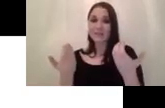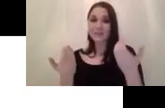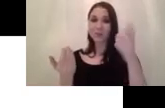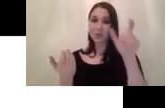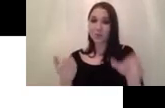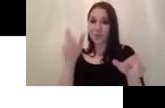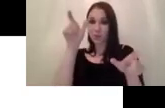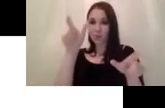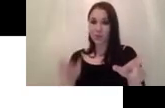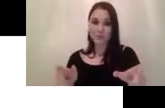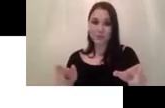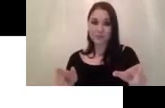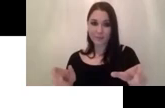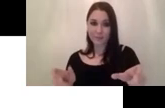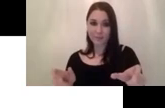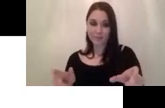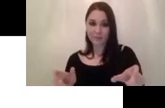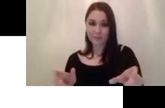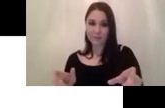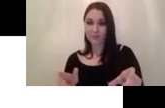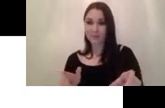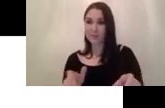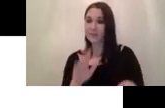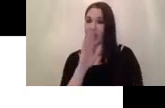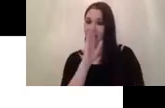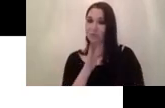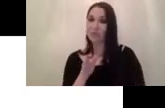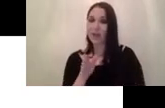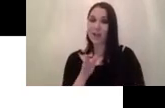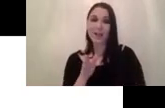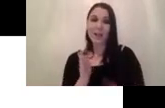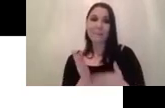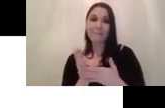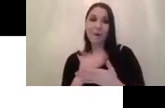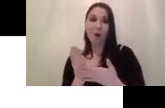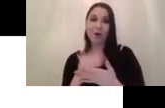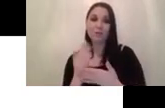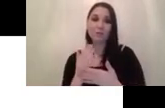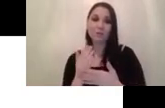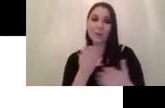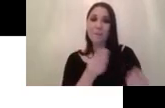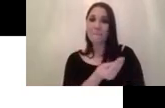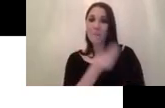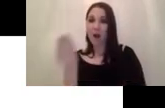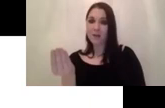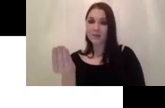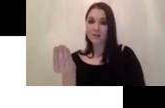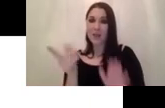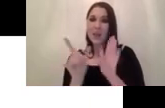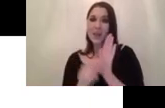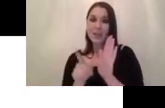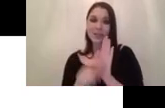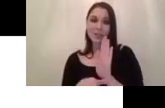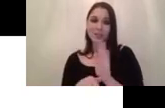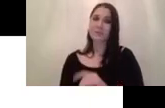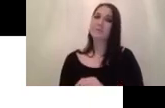in this case it's half half and then directly pass part of it to the later stage but the other half is going